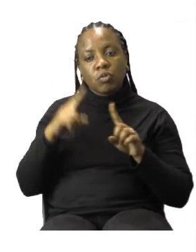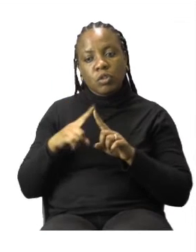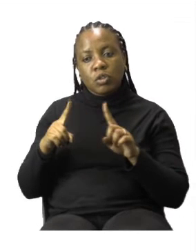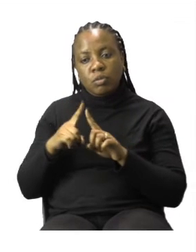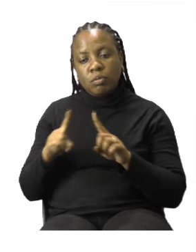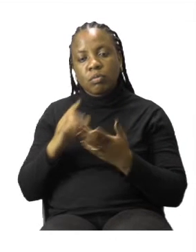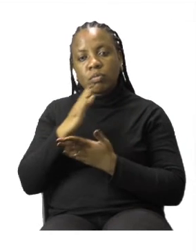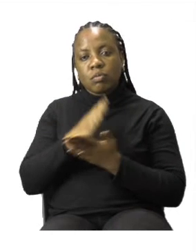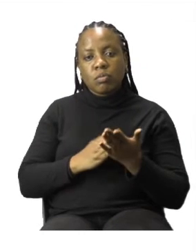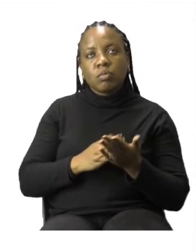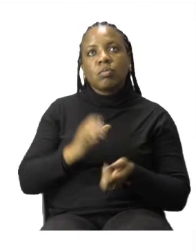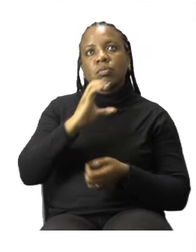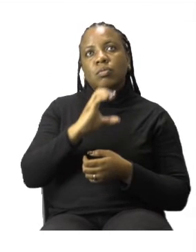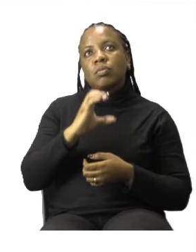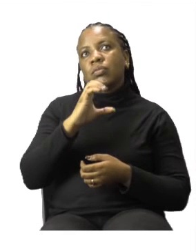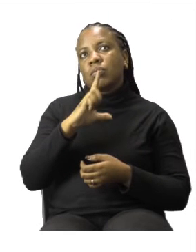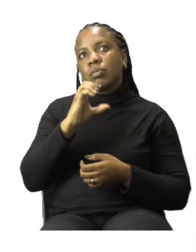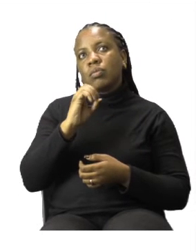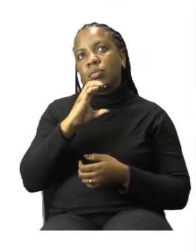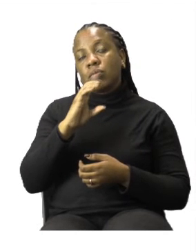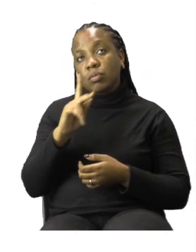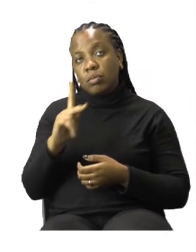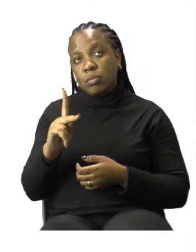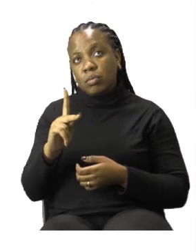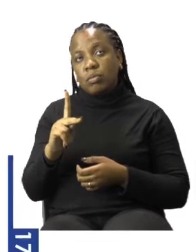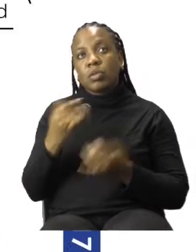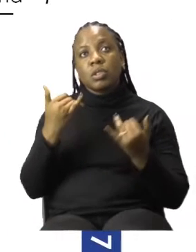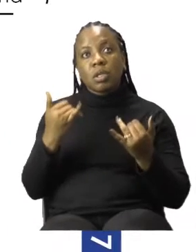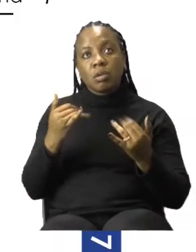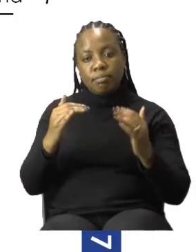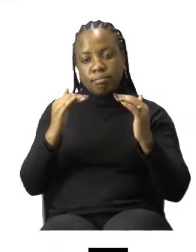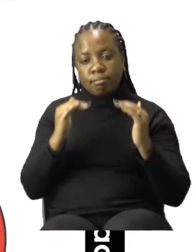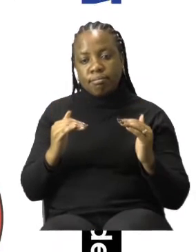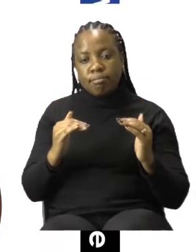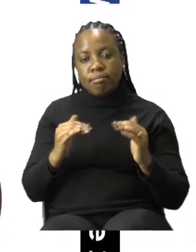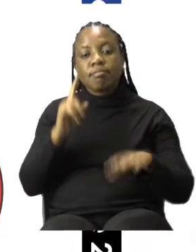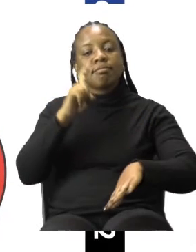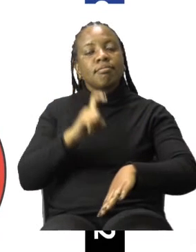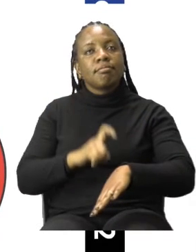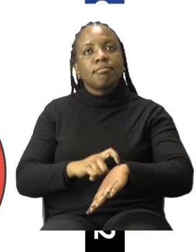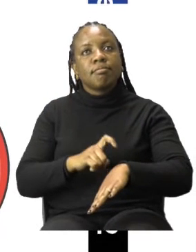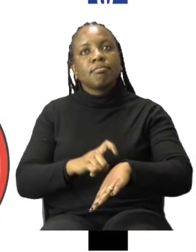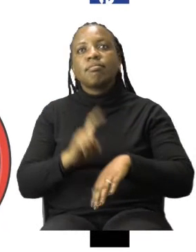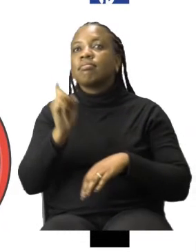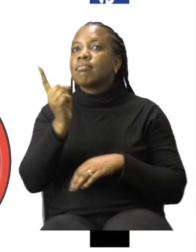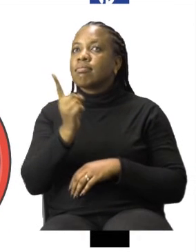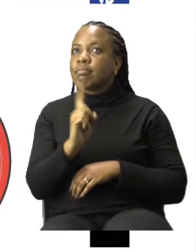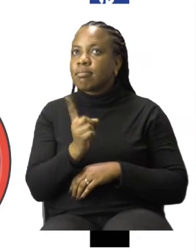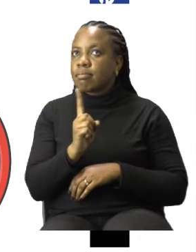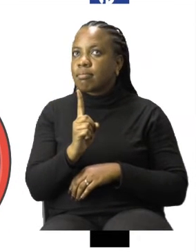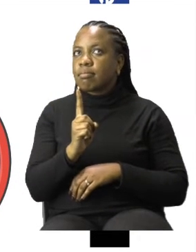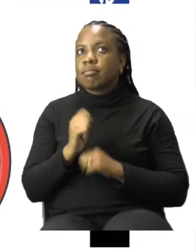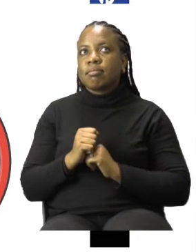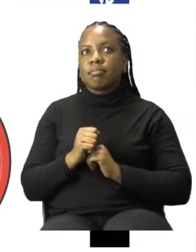going to ask, what is the time? They are asking us as